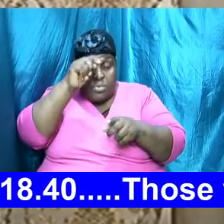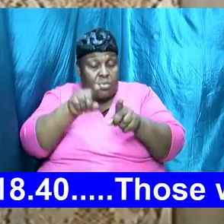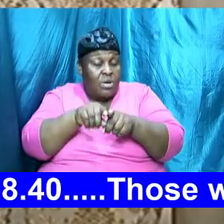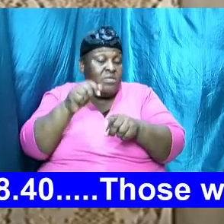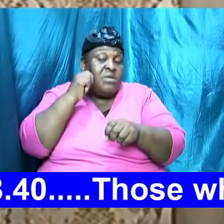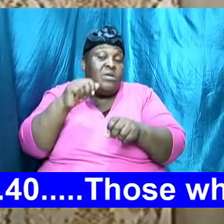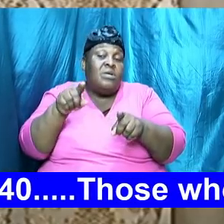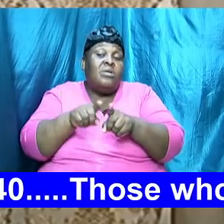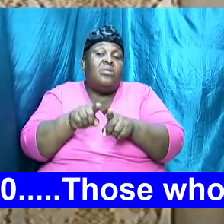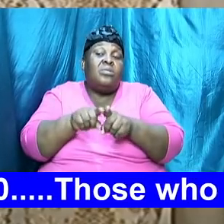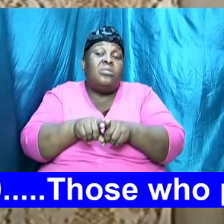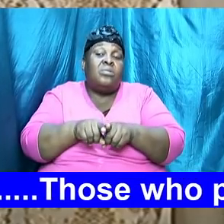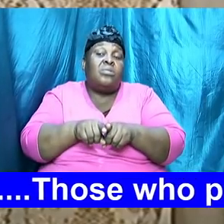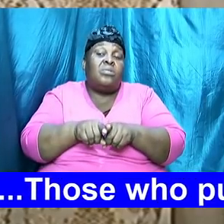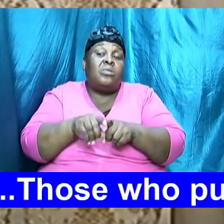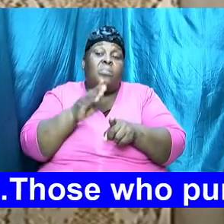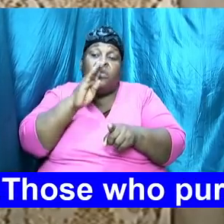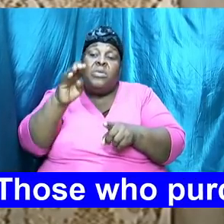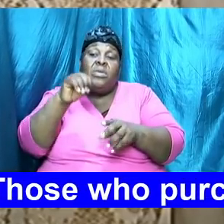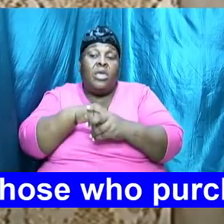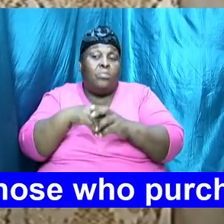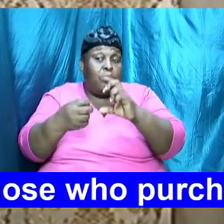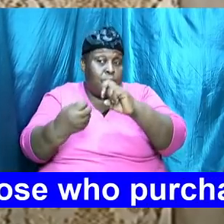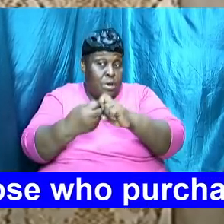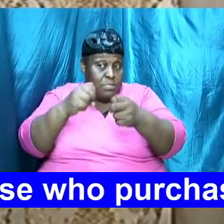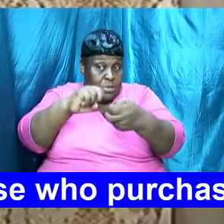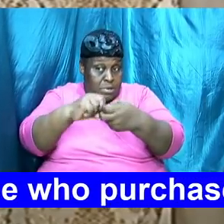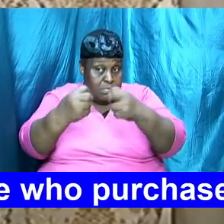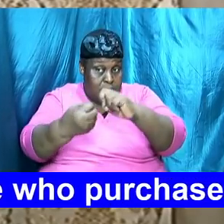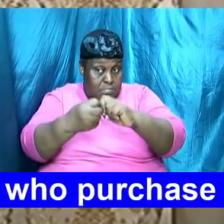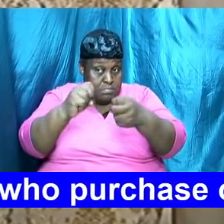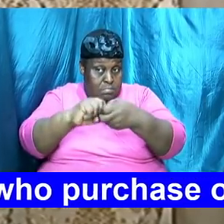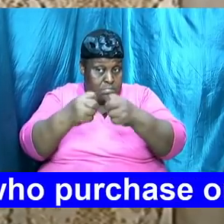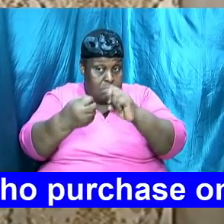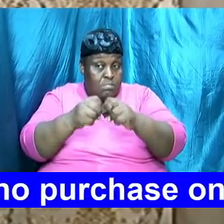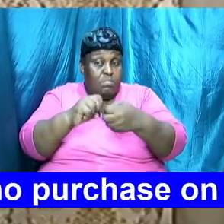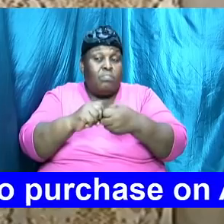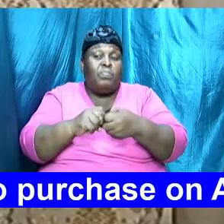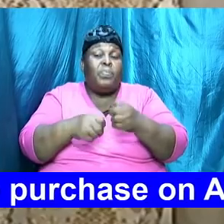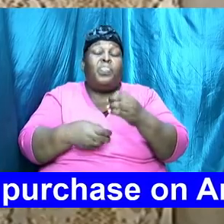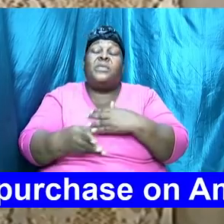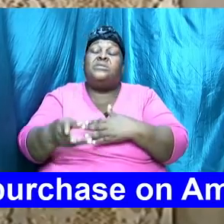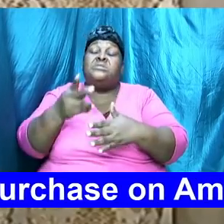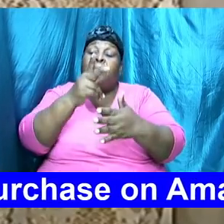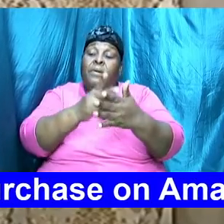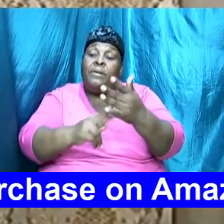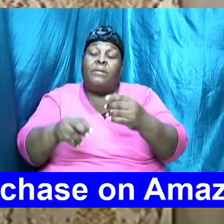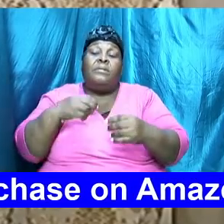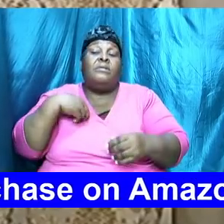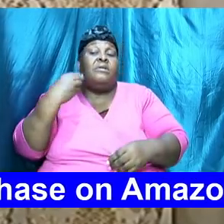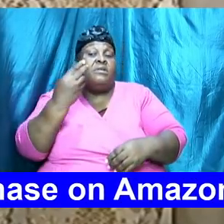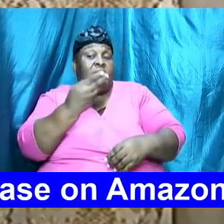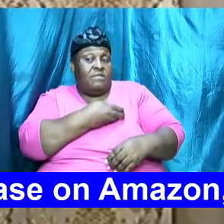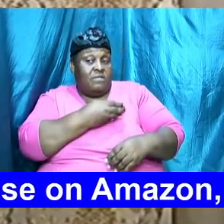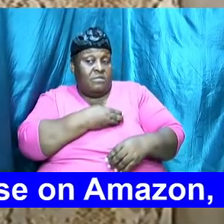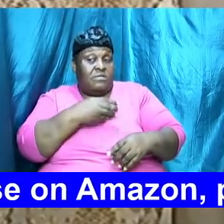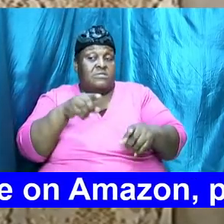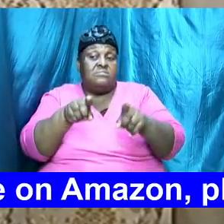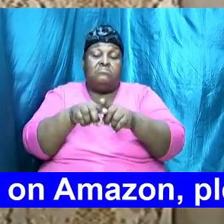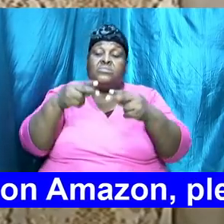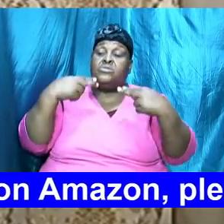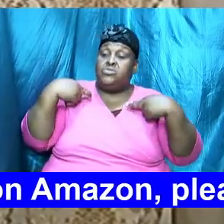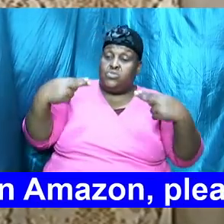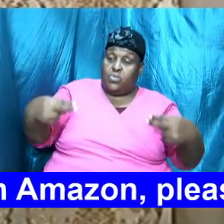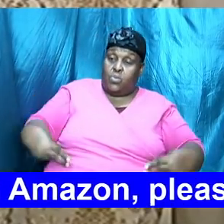going to be in trouble there is a part of us as human beings